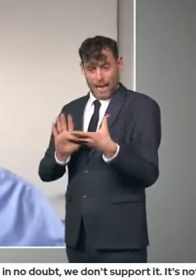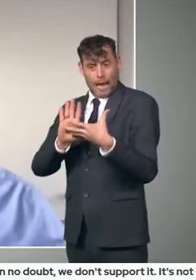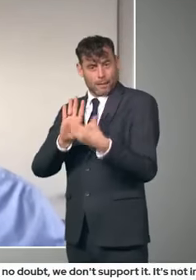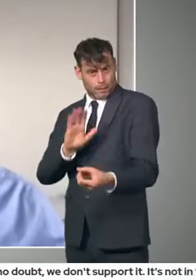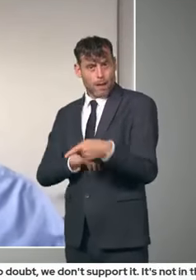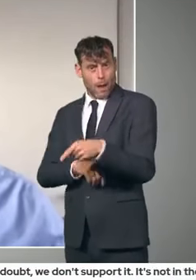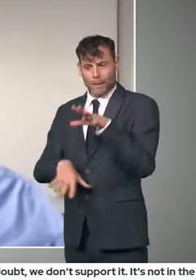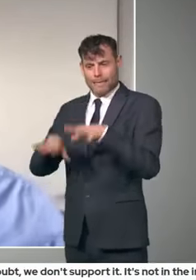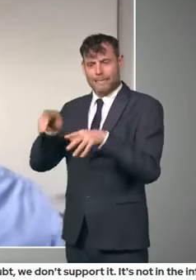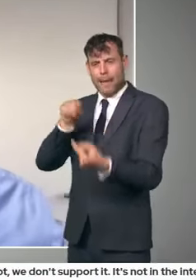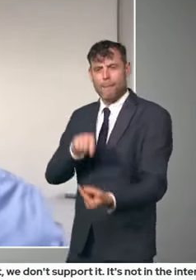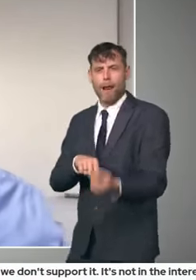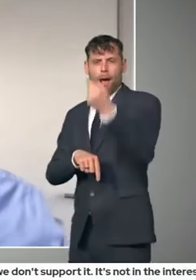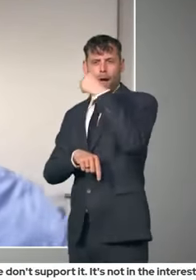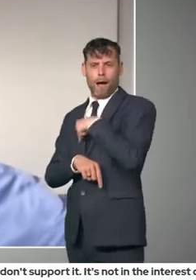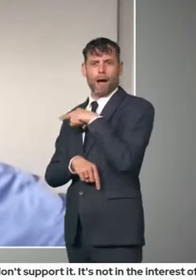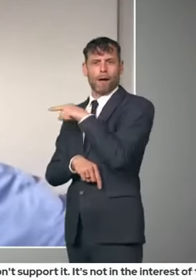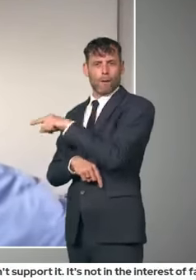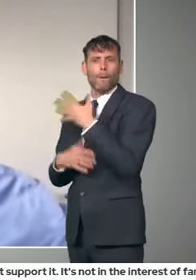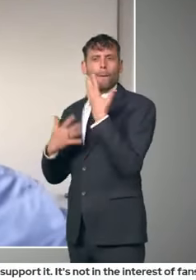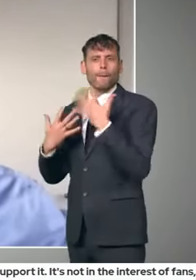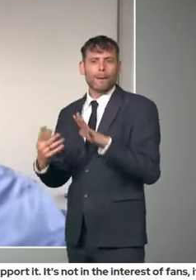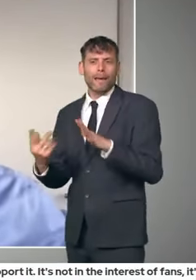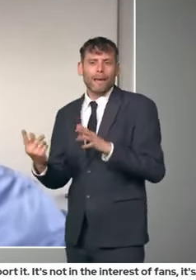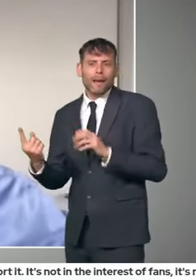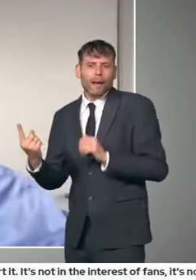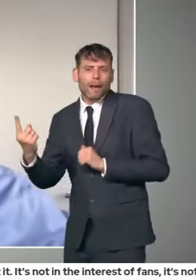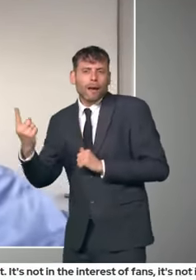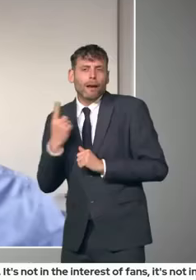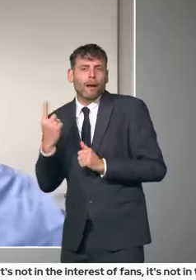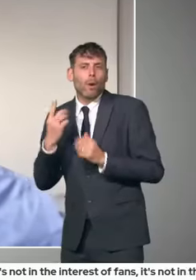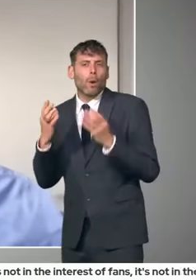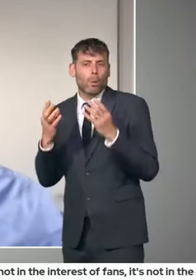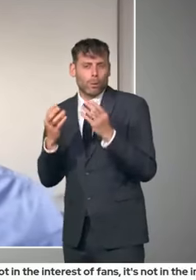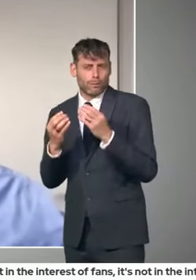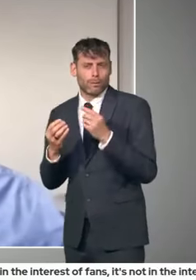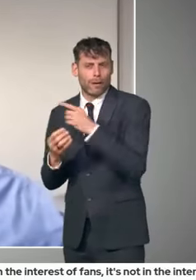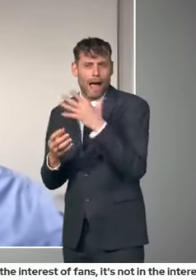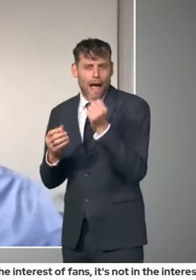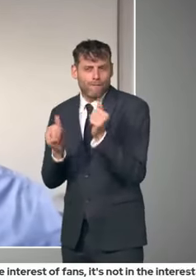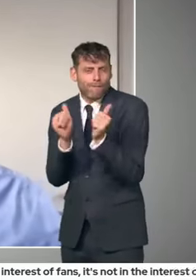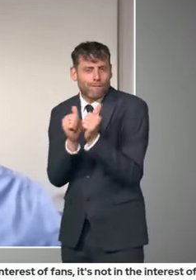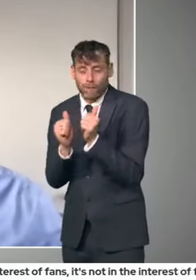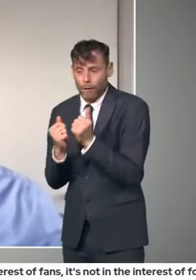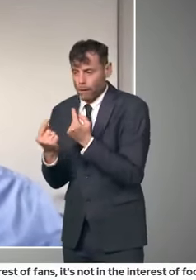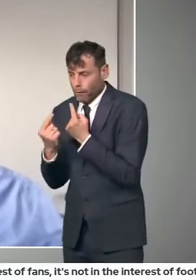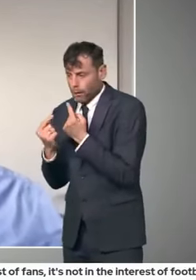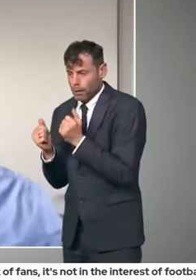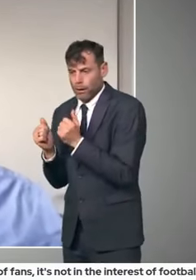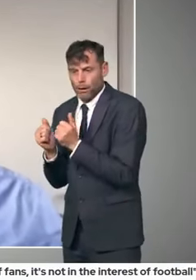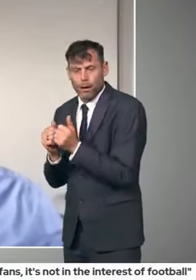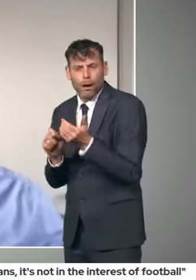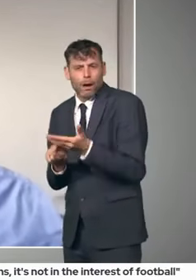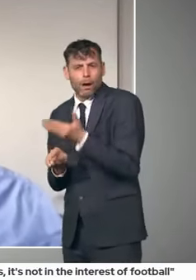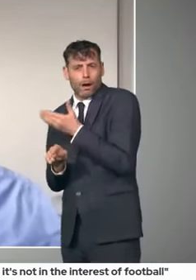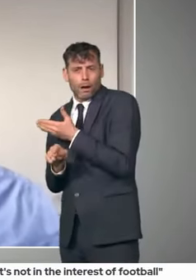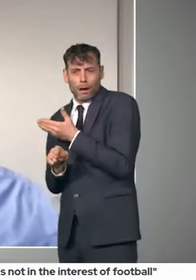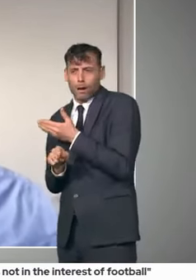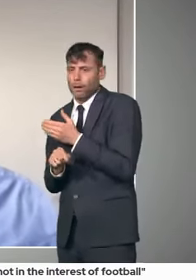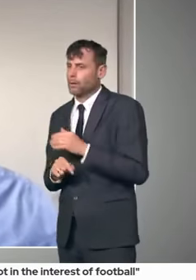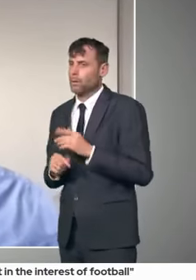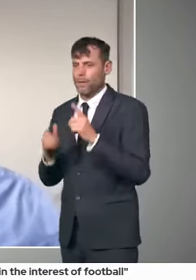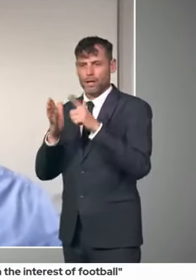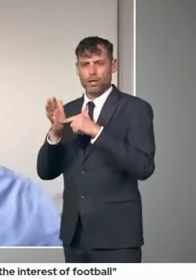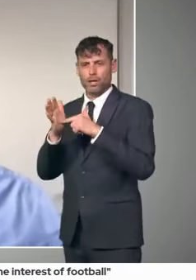principles. Now, those principles include acting with honesty and integrity. Do you believe you acted with honesty and integrity in your relationship with Ms. R.